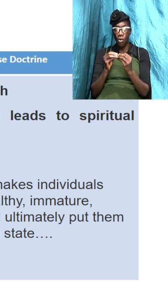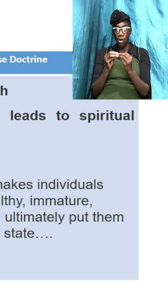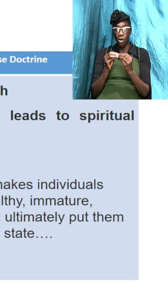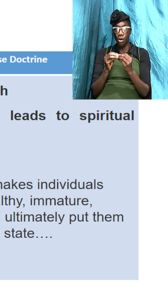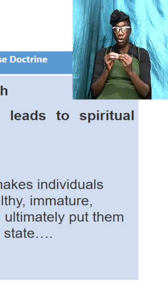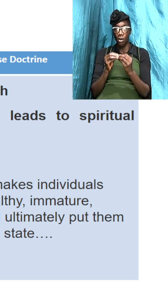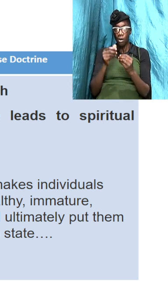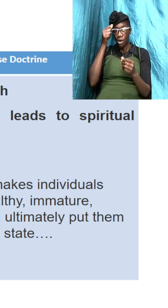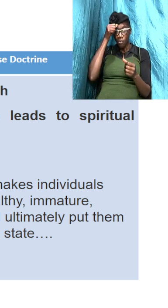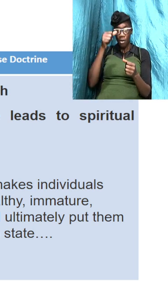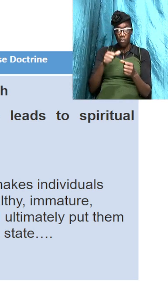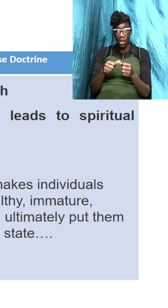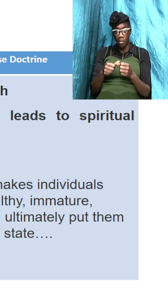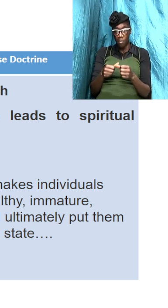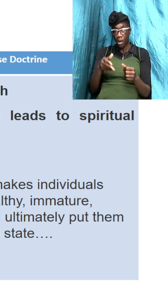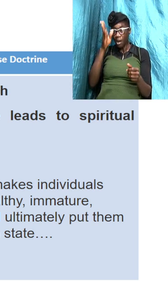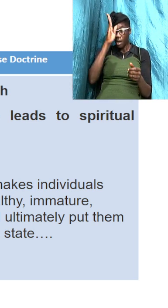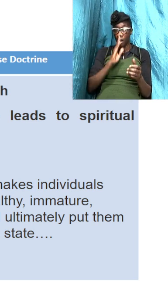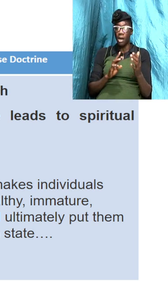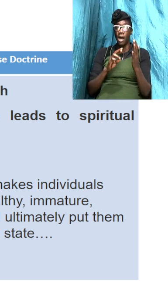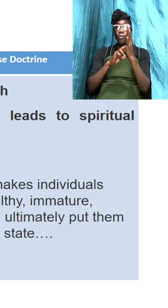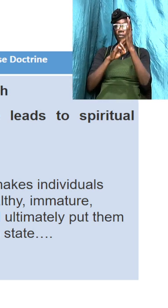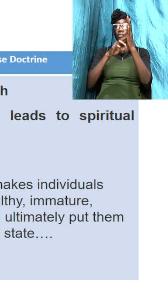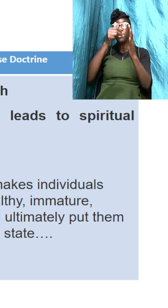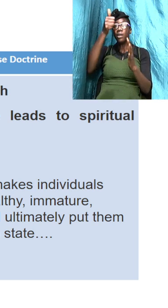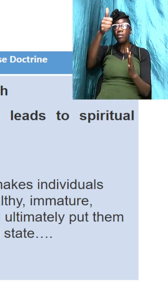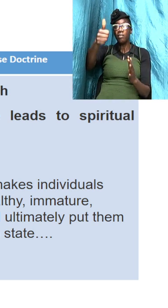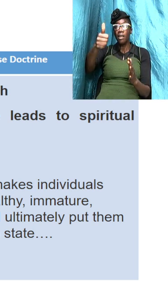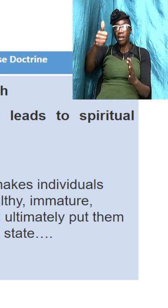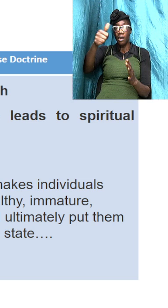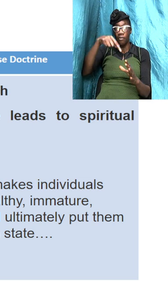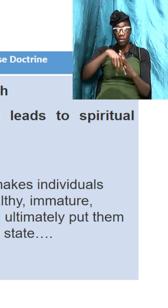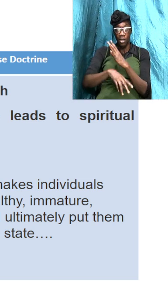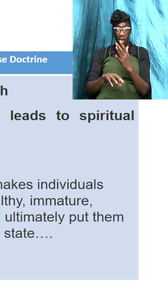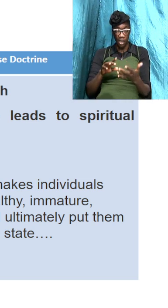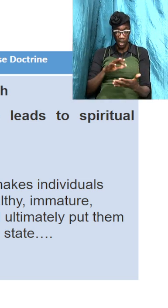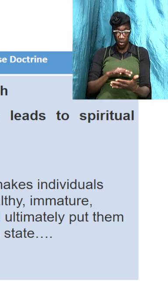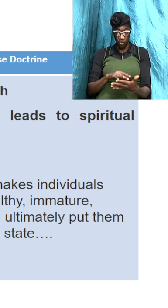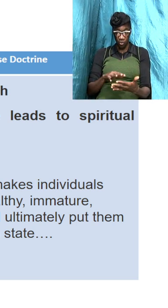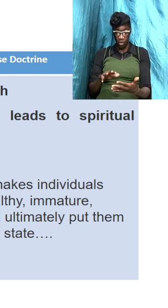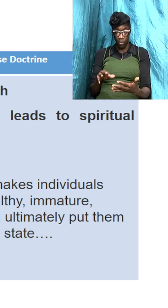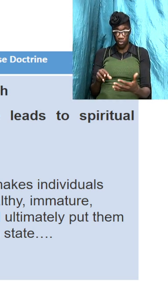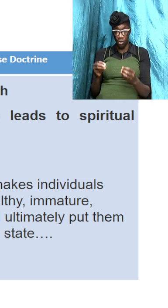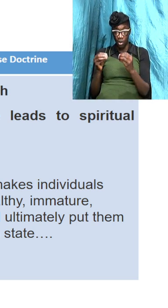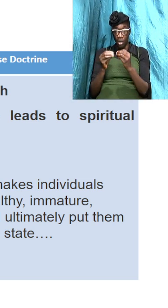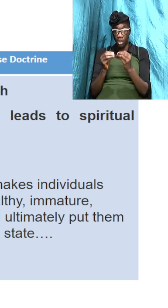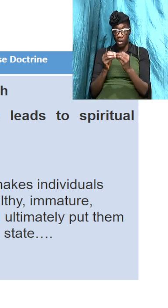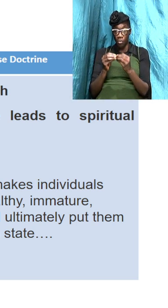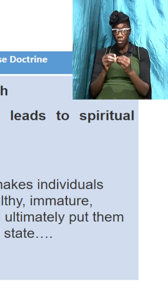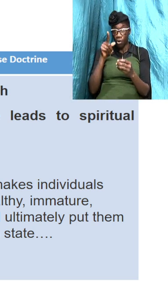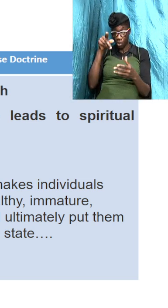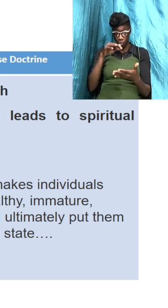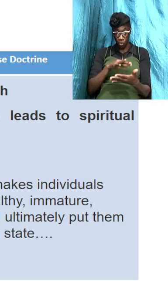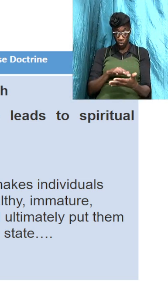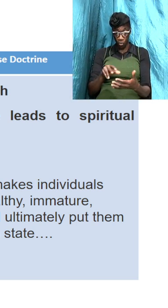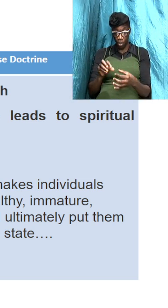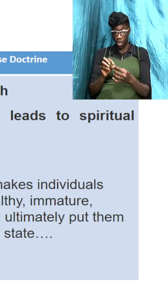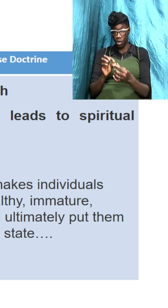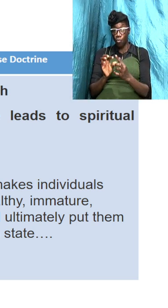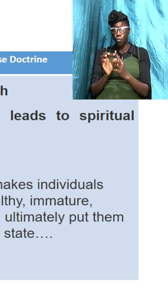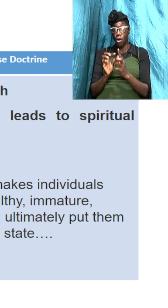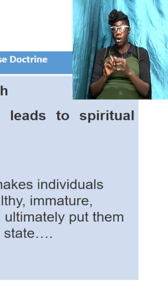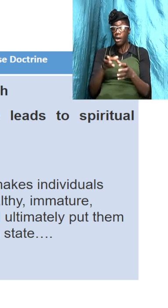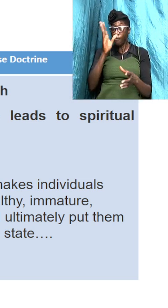remember God revealed himself in scriptures and the more you study the word of God is the